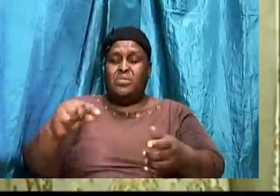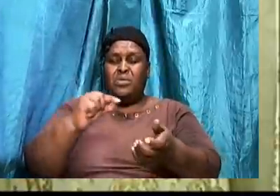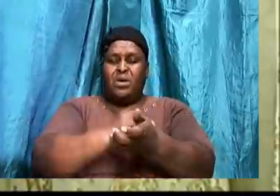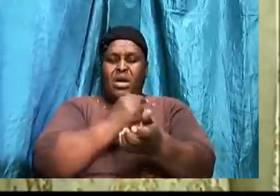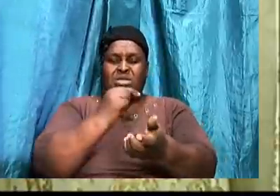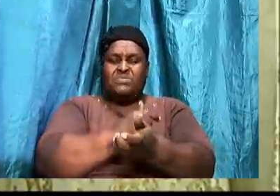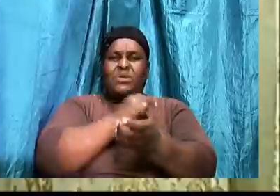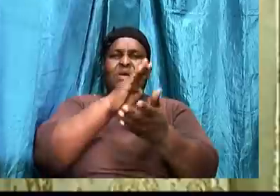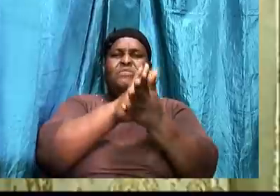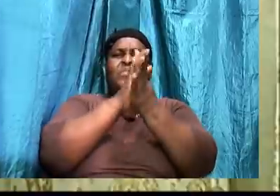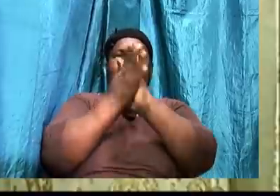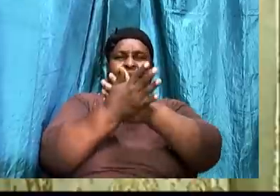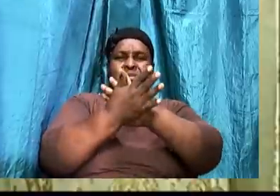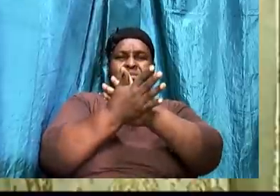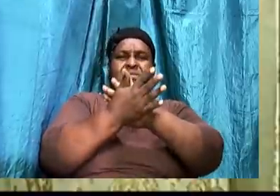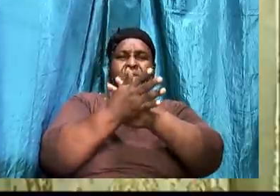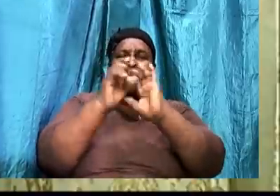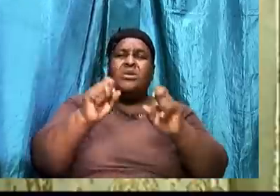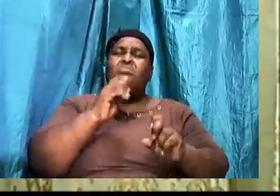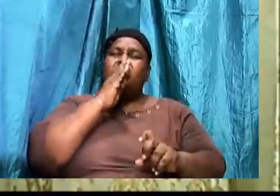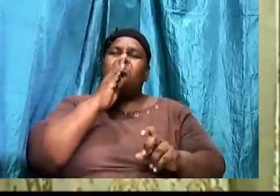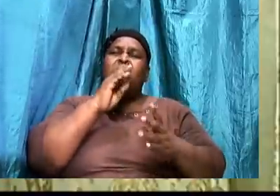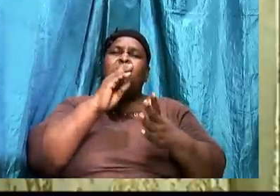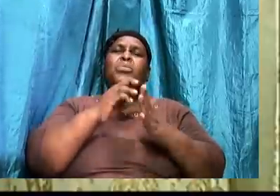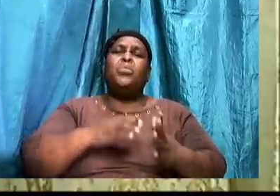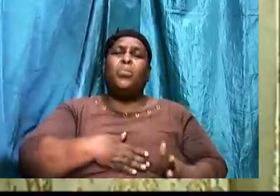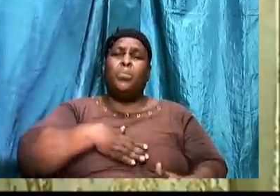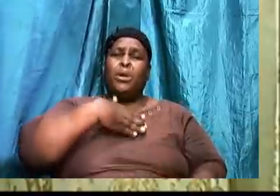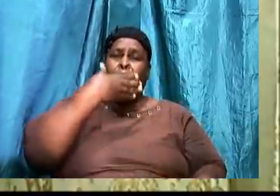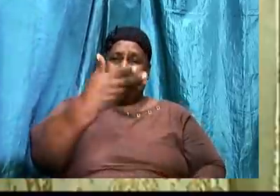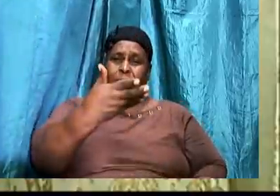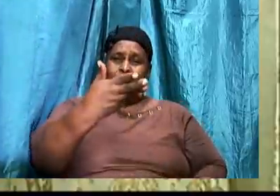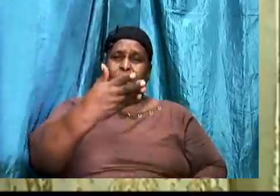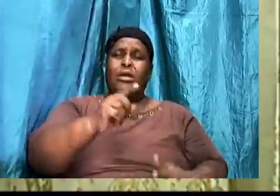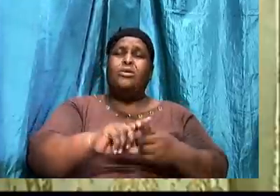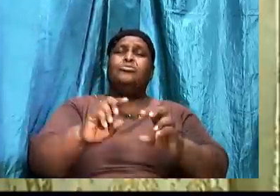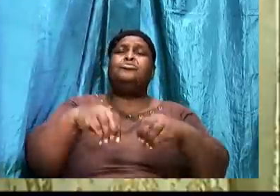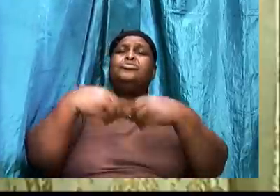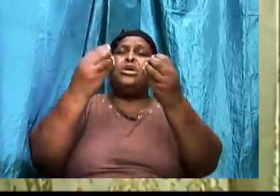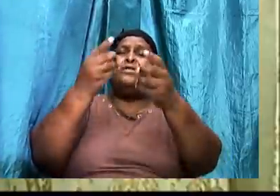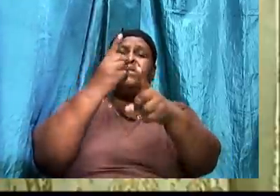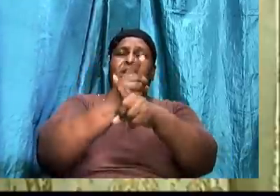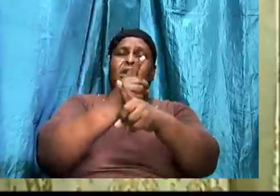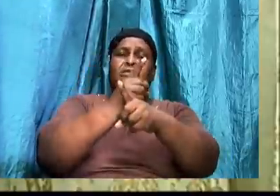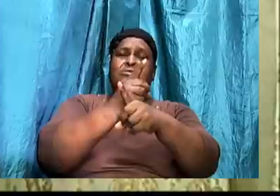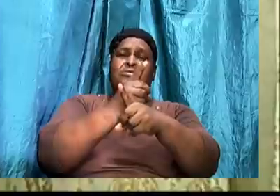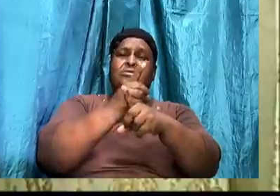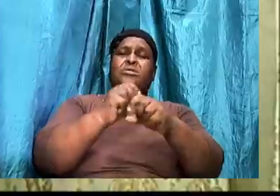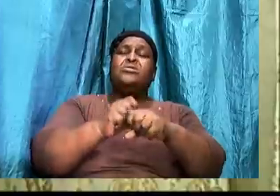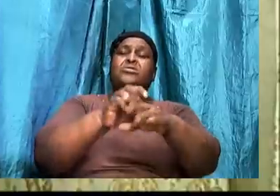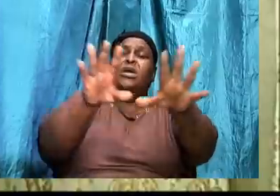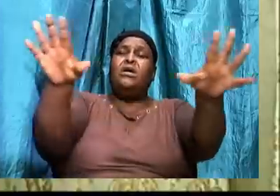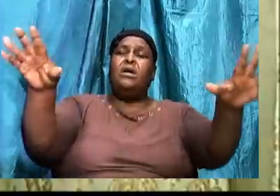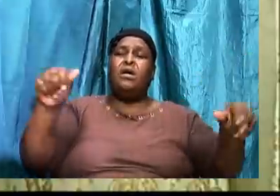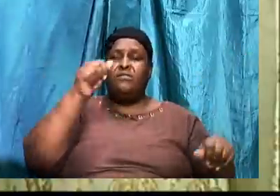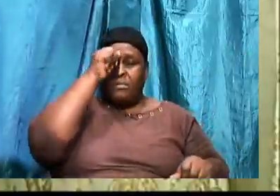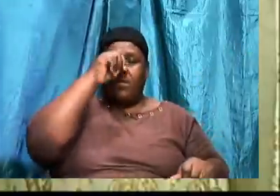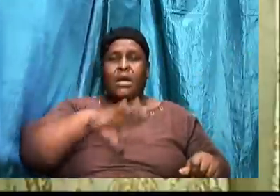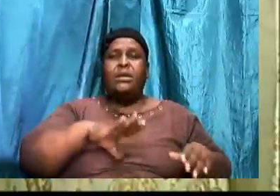must be willing. We must know this gospel. And be willing to give an answer to every man that asks.